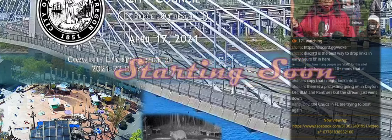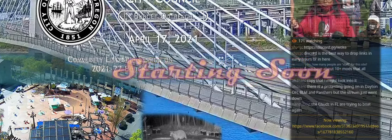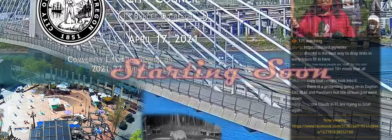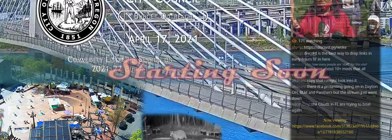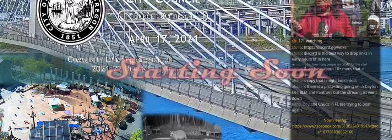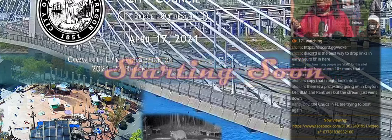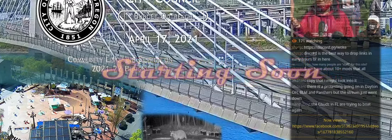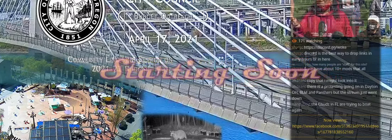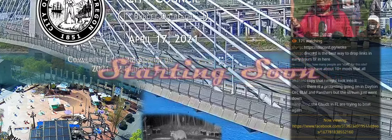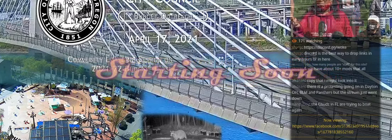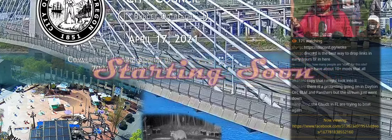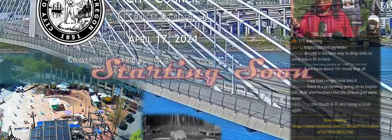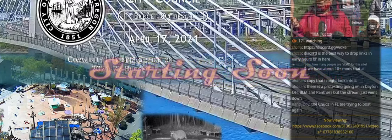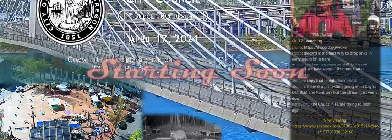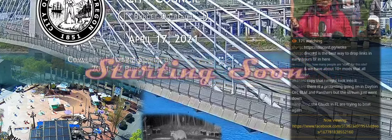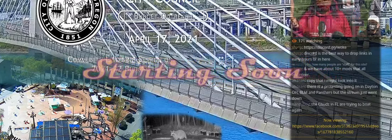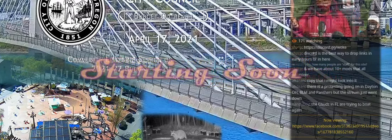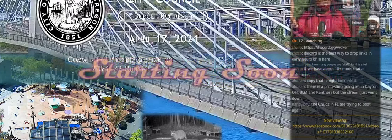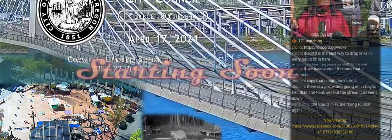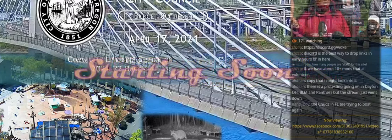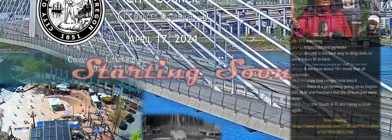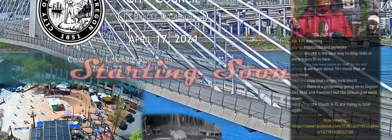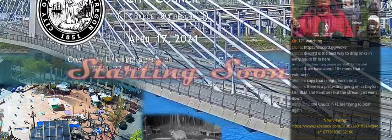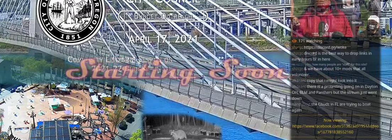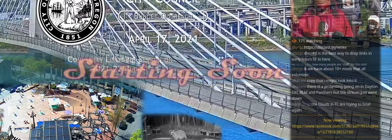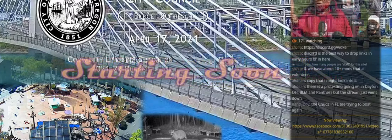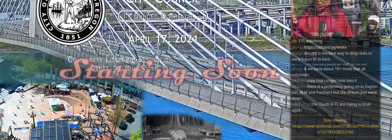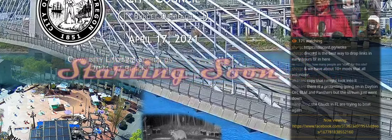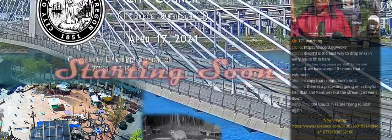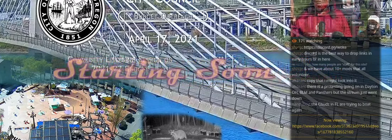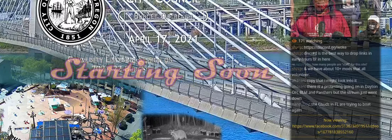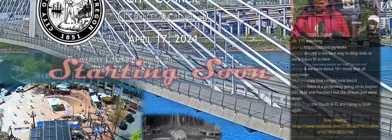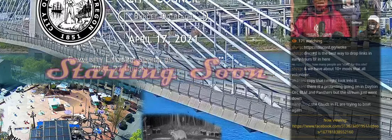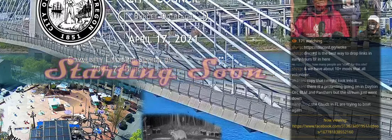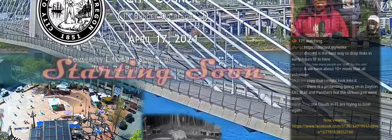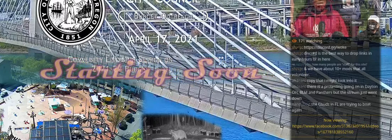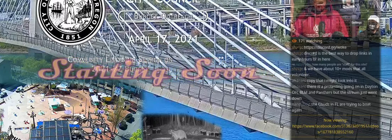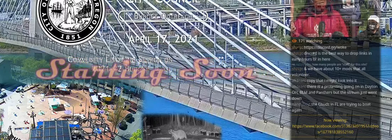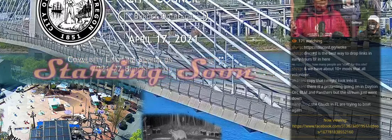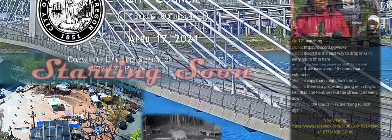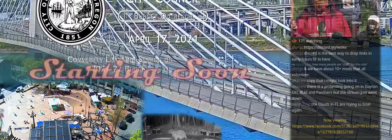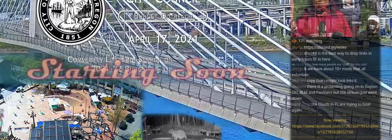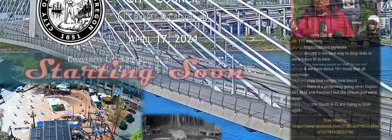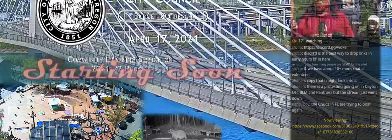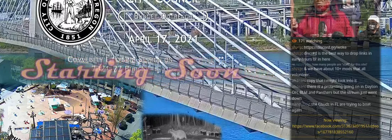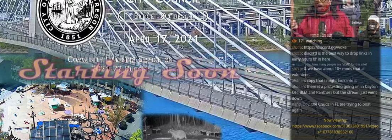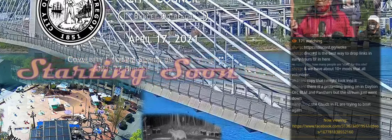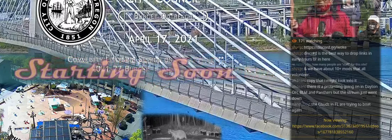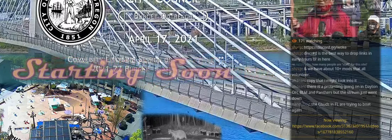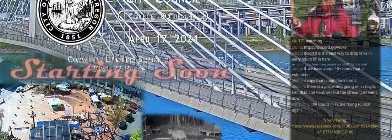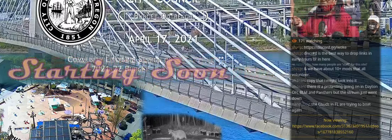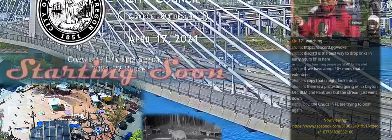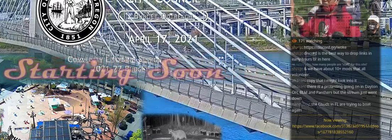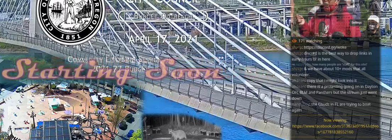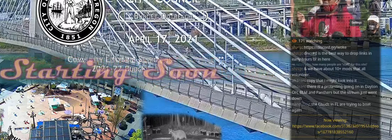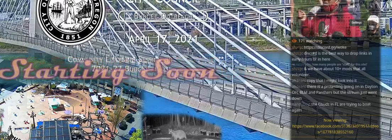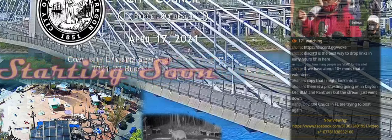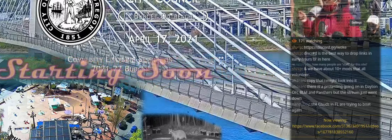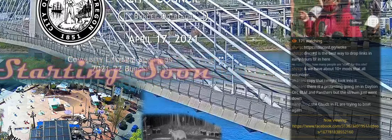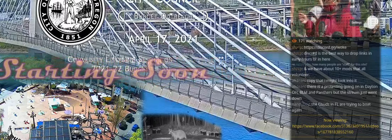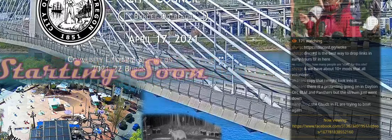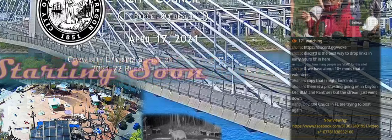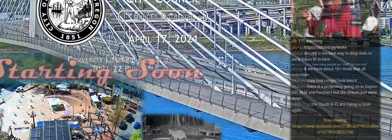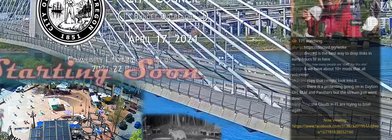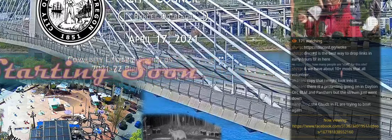ProvidenceOregon.org slash Children's EN. Do you ever feel like the odds are stacked against you? Sure, but you've got to keep